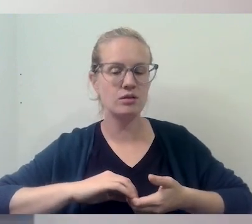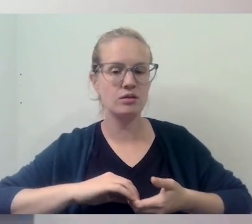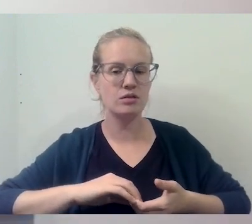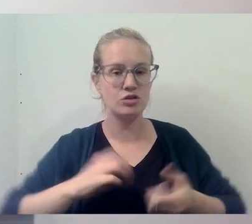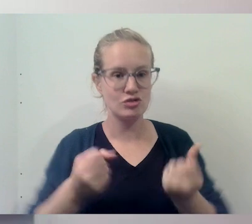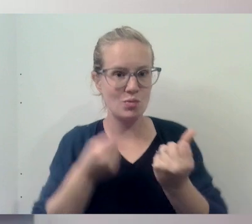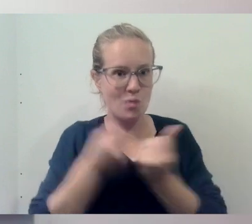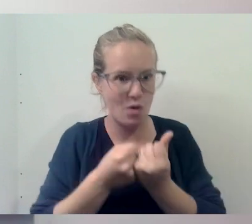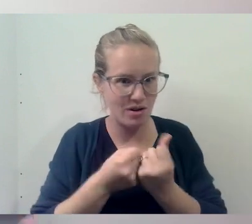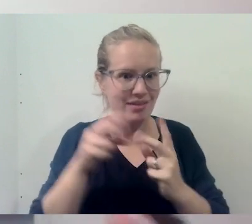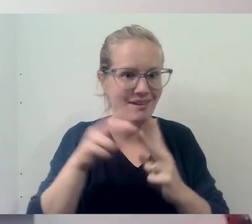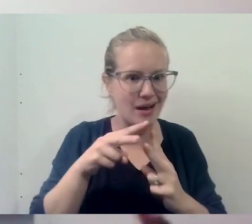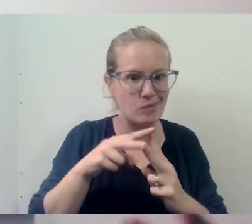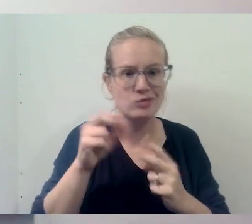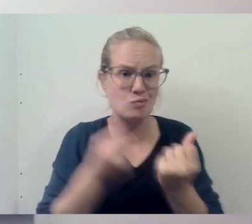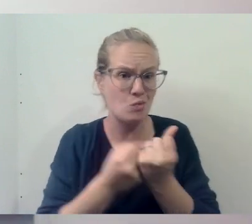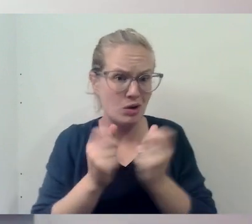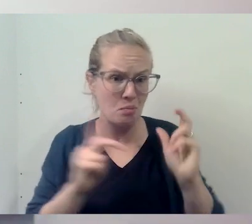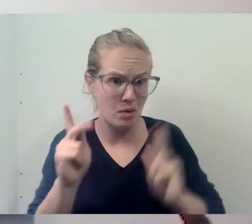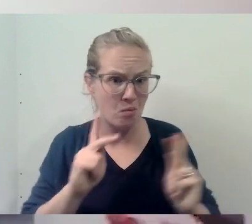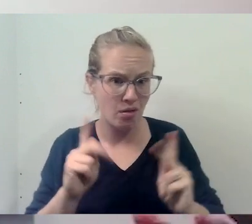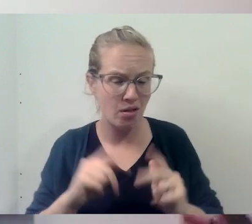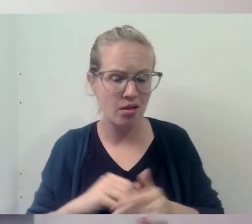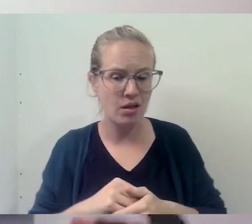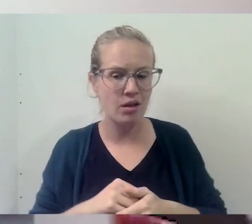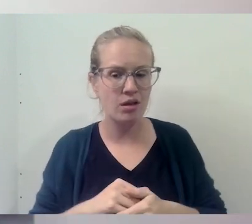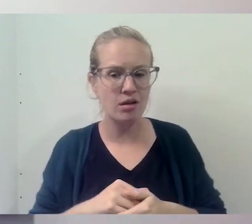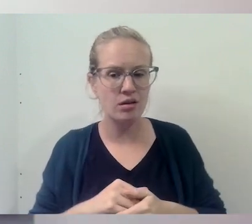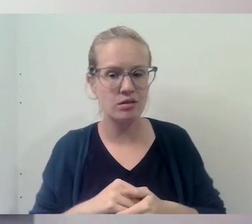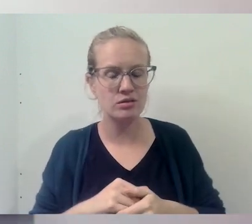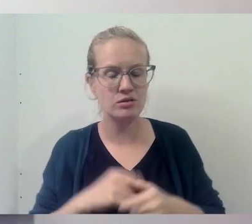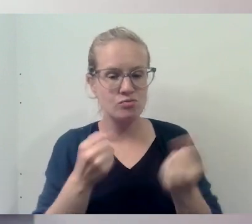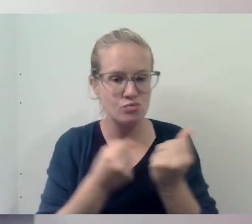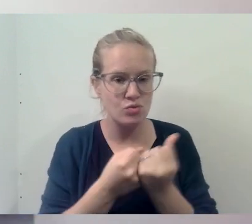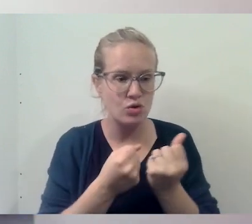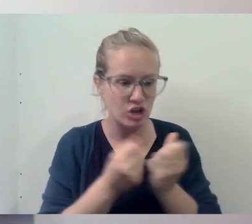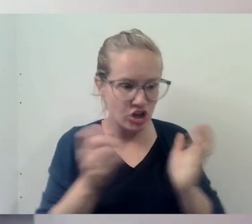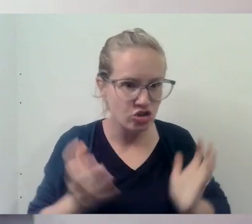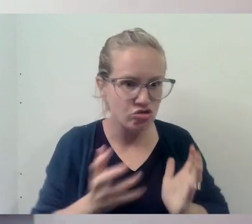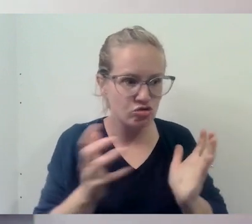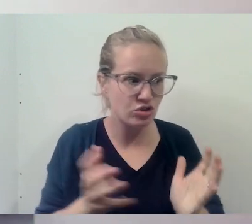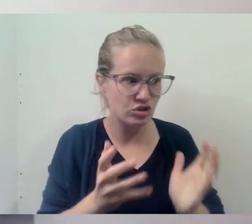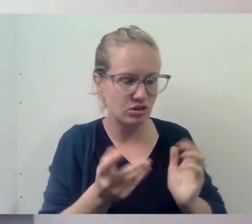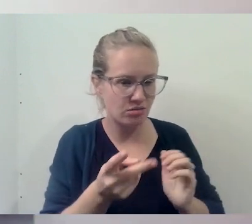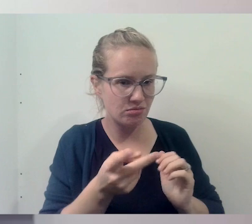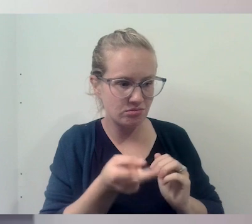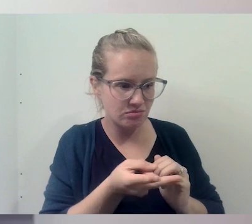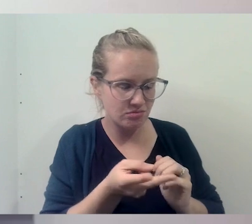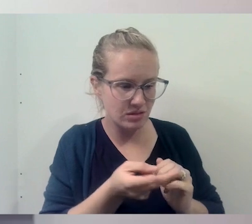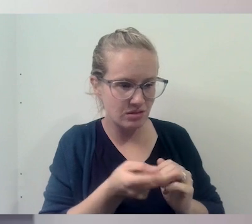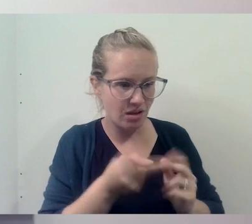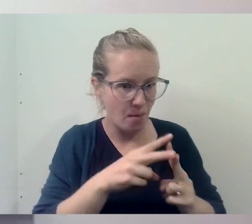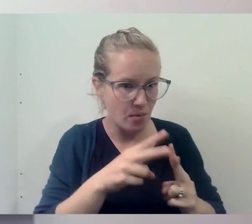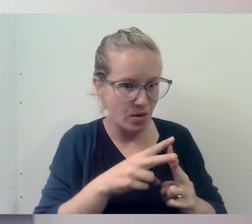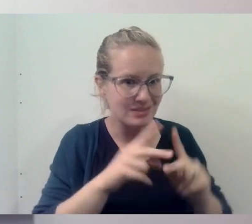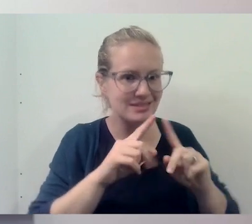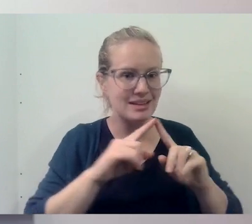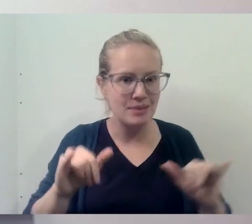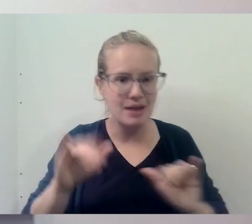of the people and then also supporting, encouraging them also to seek, you know, the right treatment.